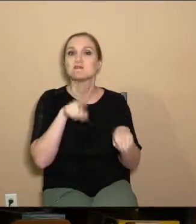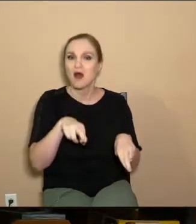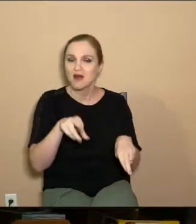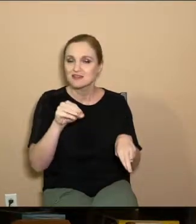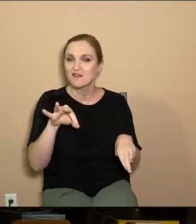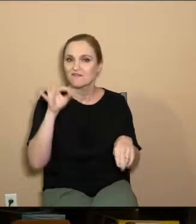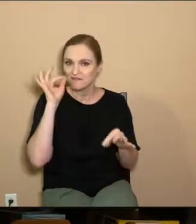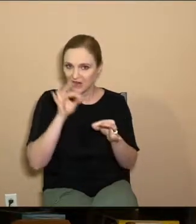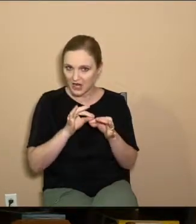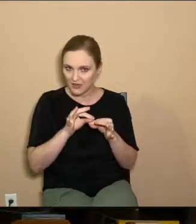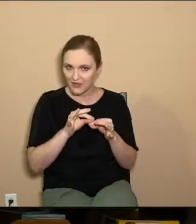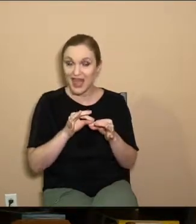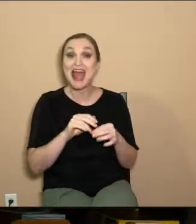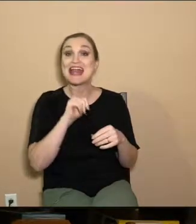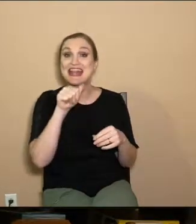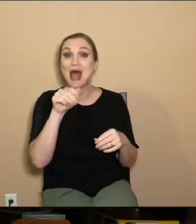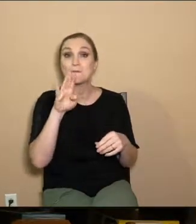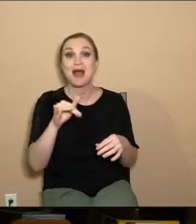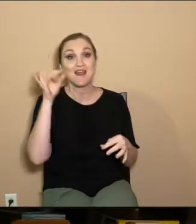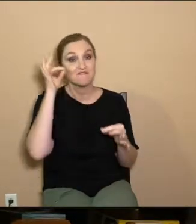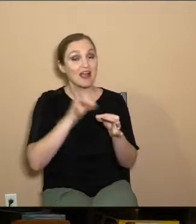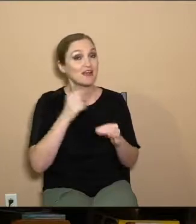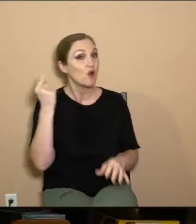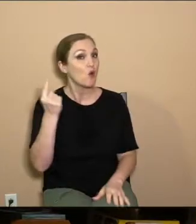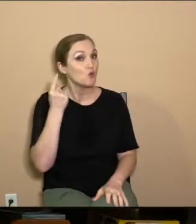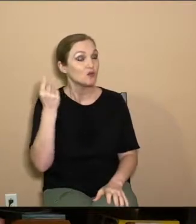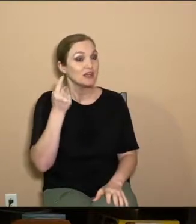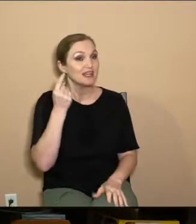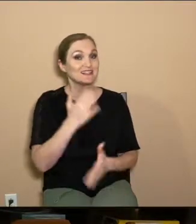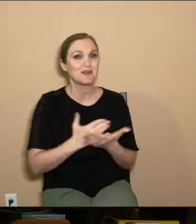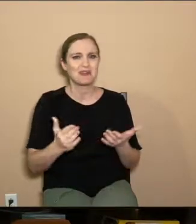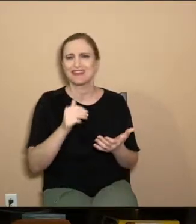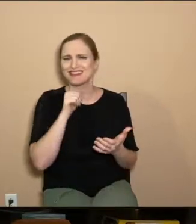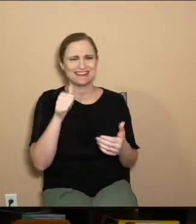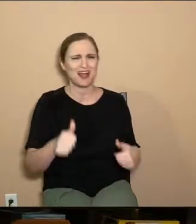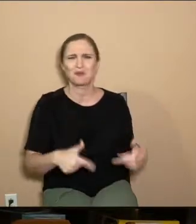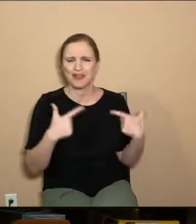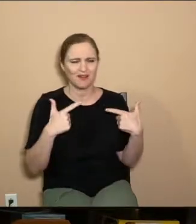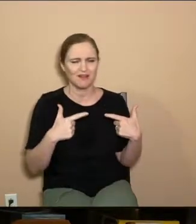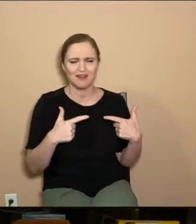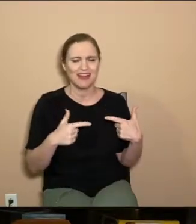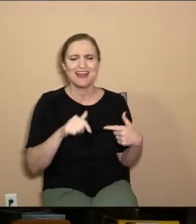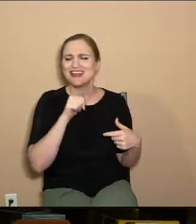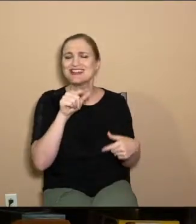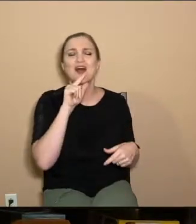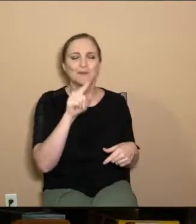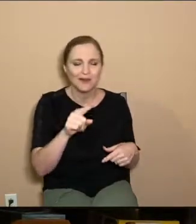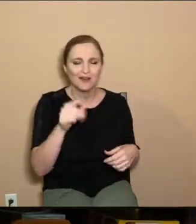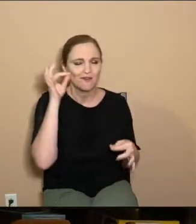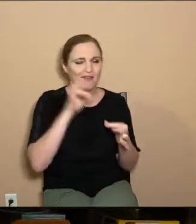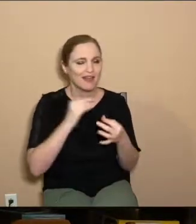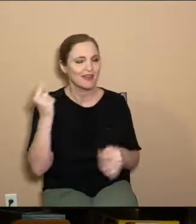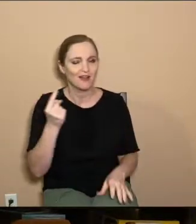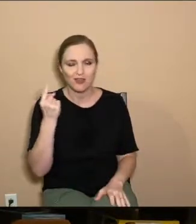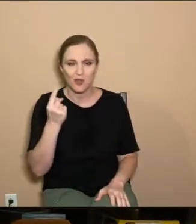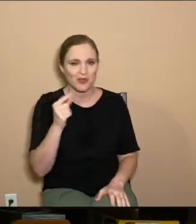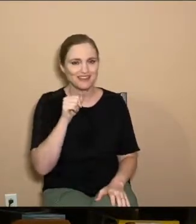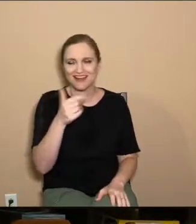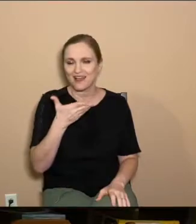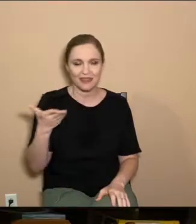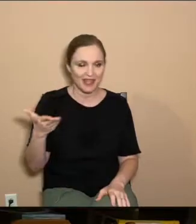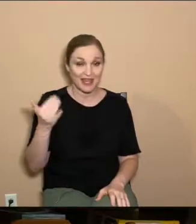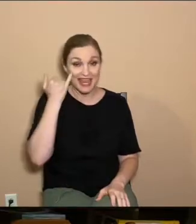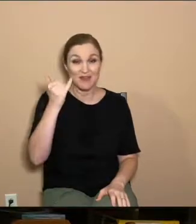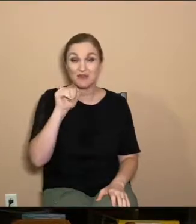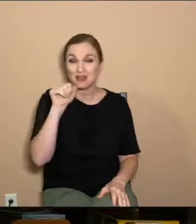faith and not by faith alone, which is something that doesn't exist. There's no such thing as faith alone. If we don't have faith in